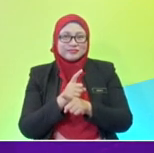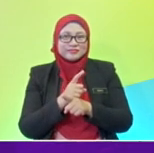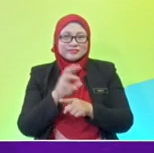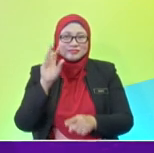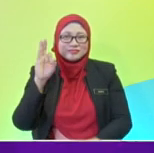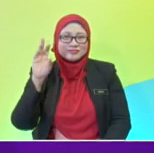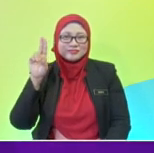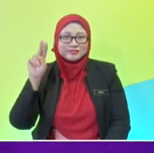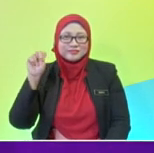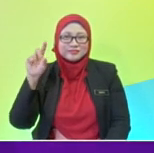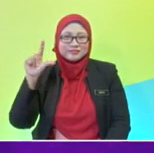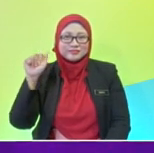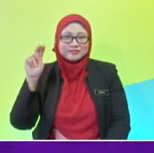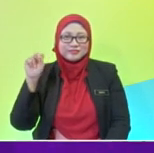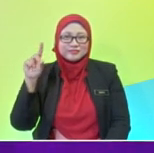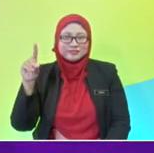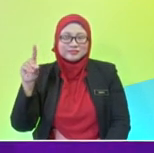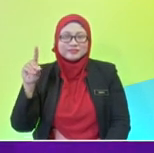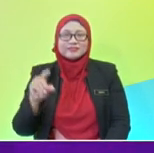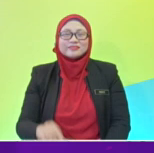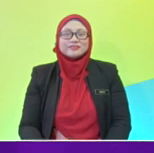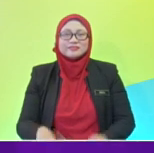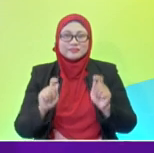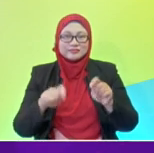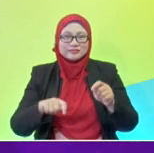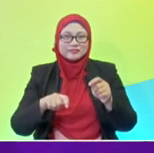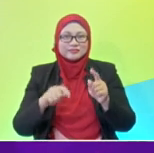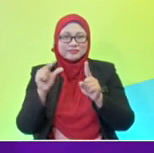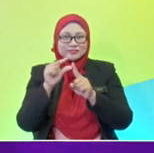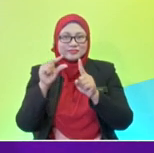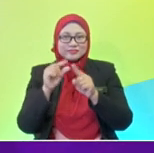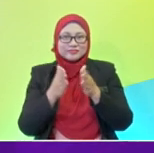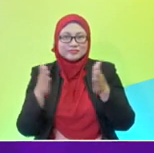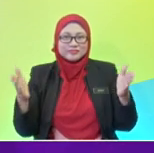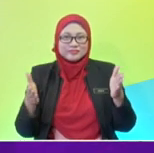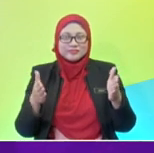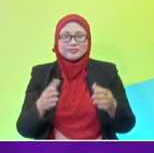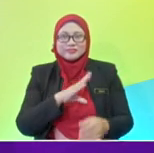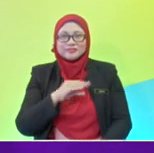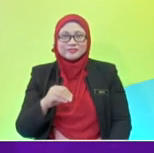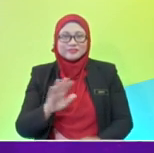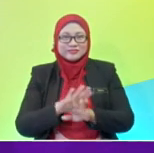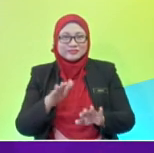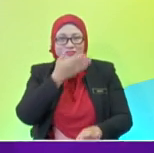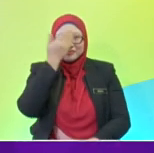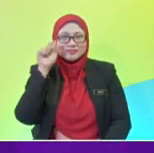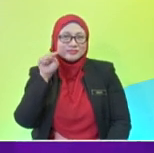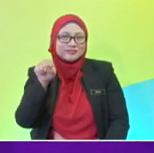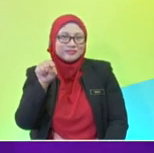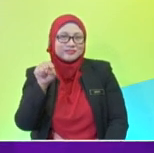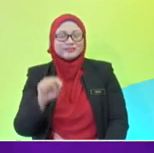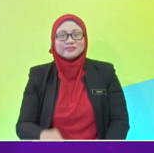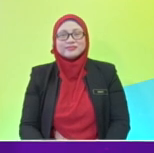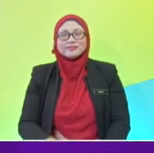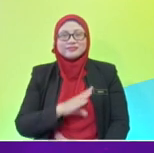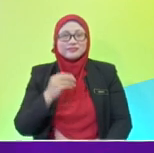So, it's a capital letter for the letter F. And you must have a full stop. Don't forget that. Okay. So, what is the name of